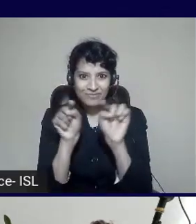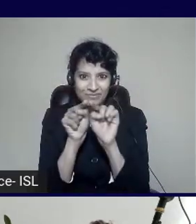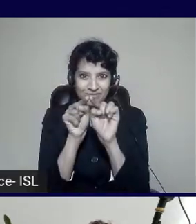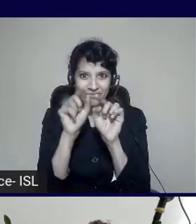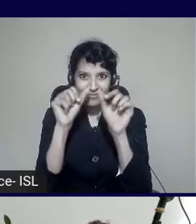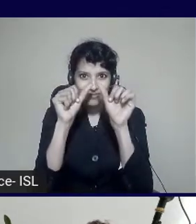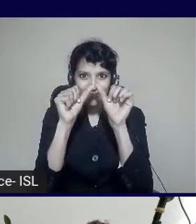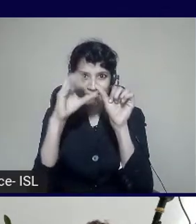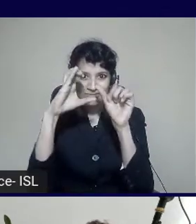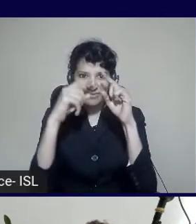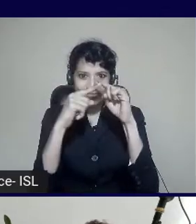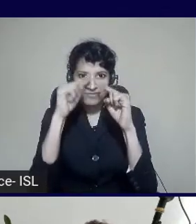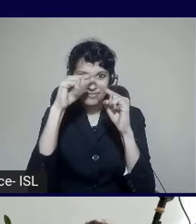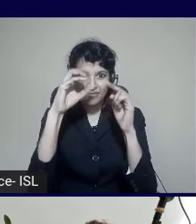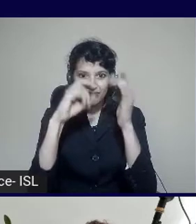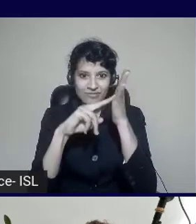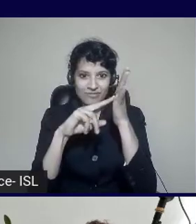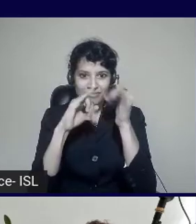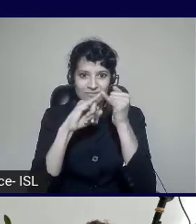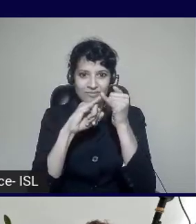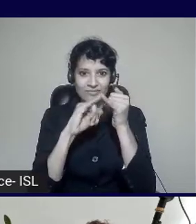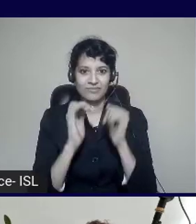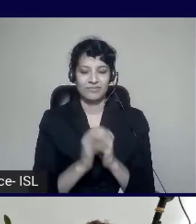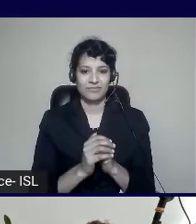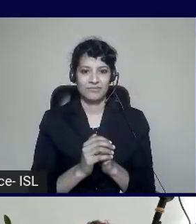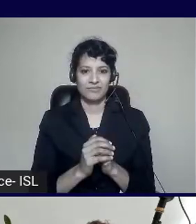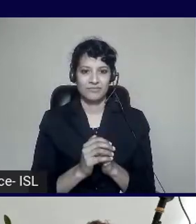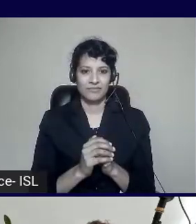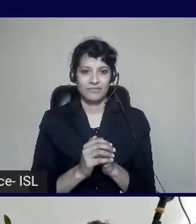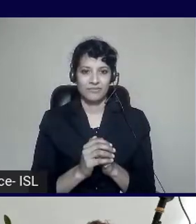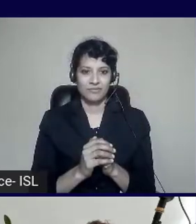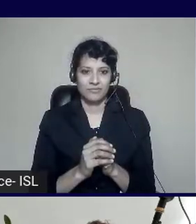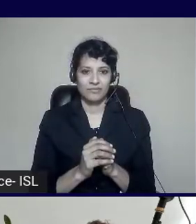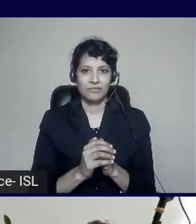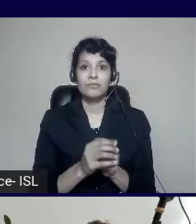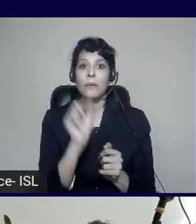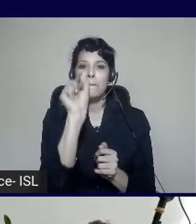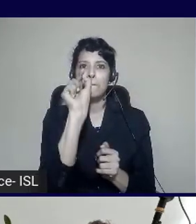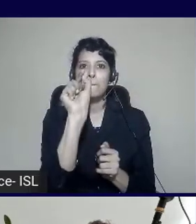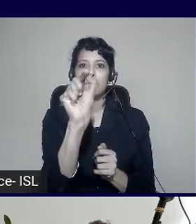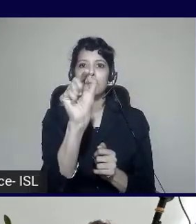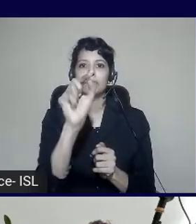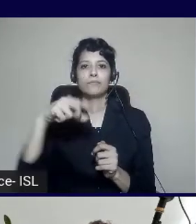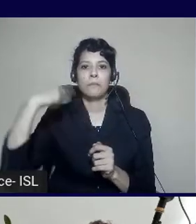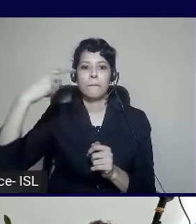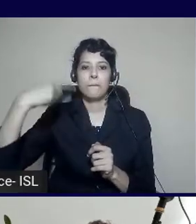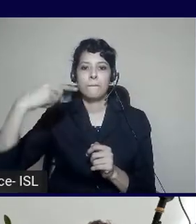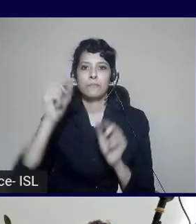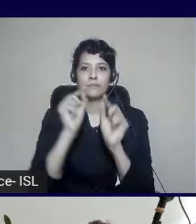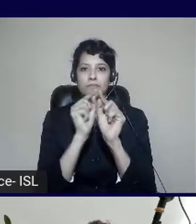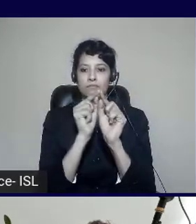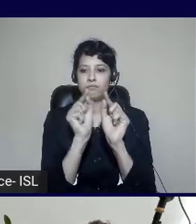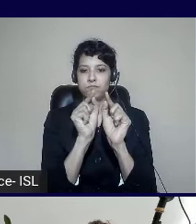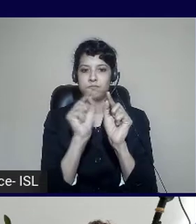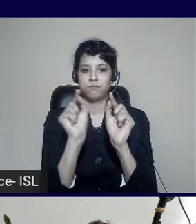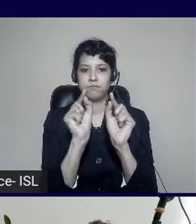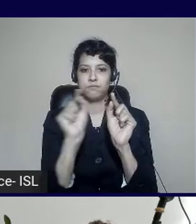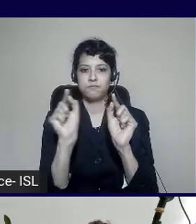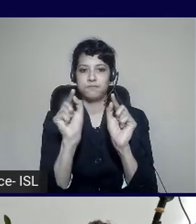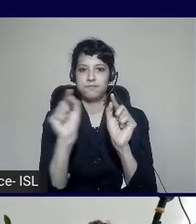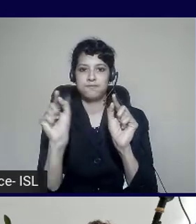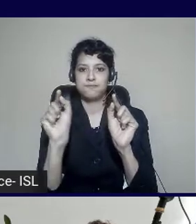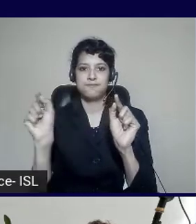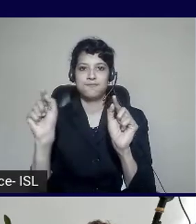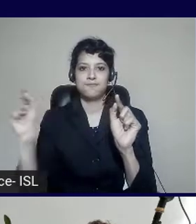a custom CI-CD toolchain to do that. I just ran that insights action against HTML pages. And then I've got my accessibility